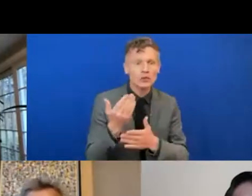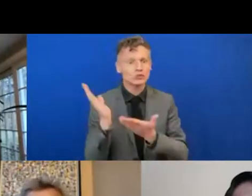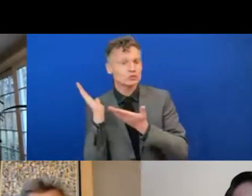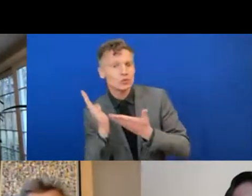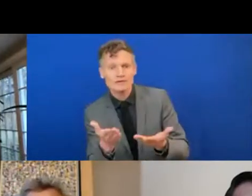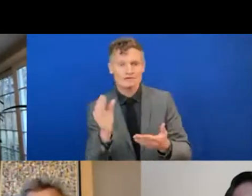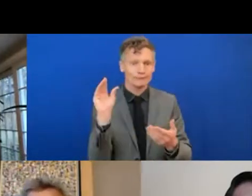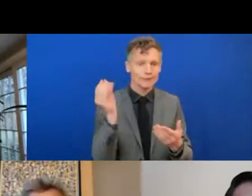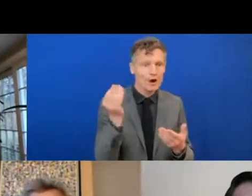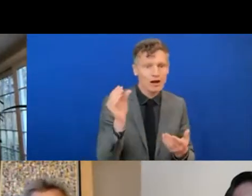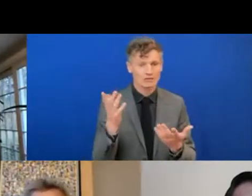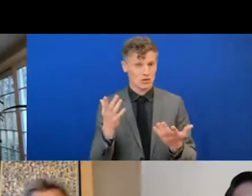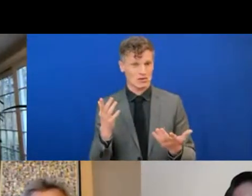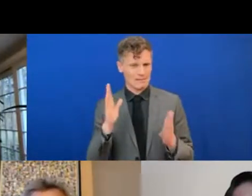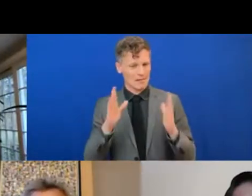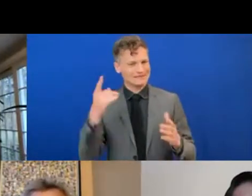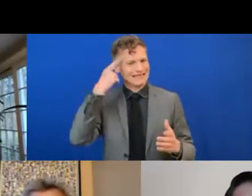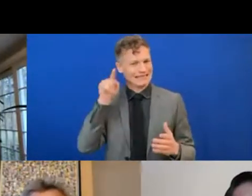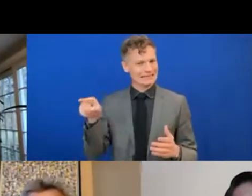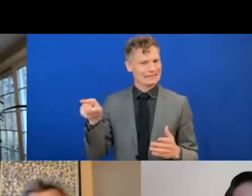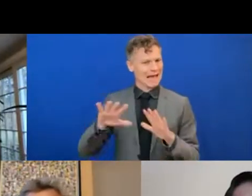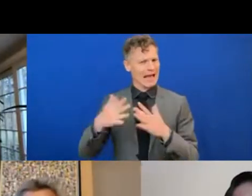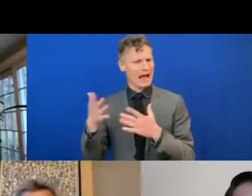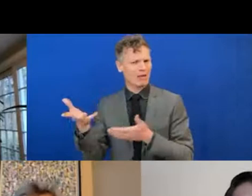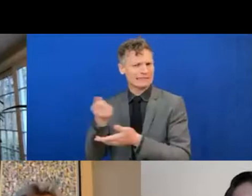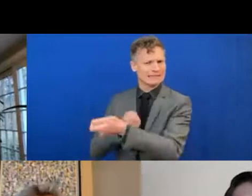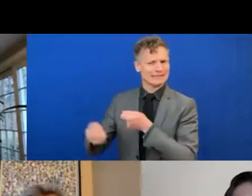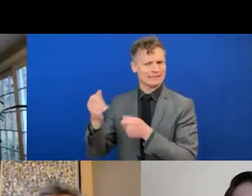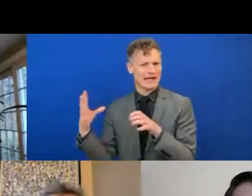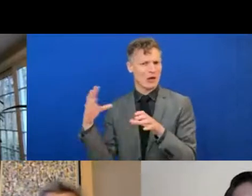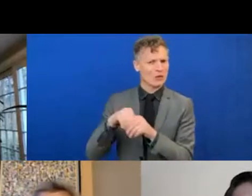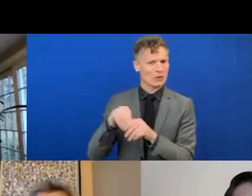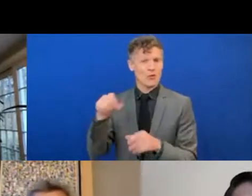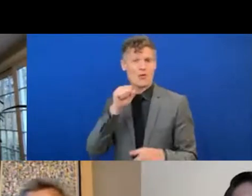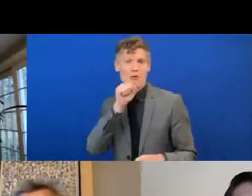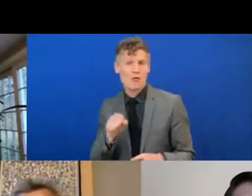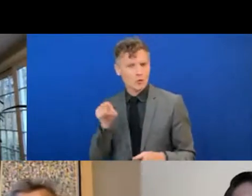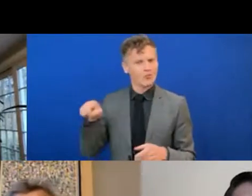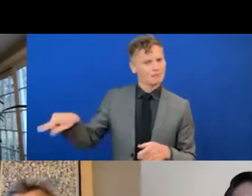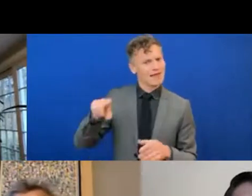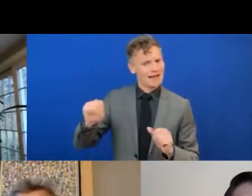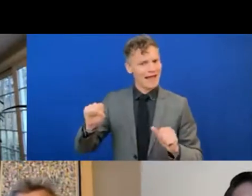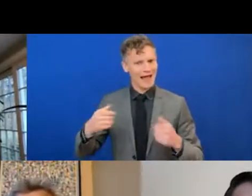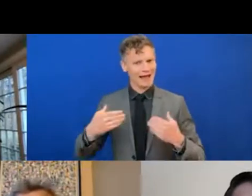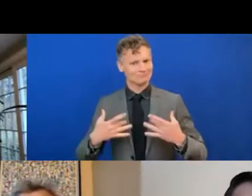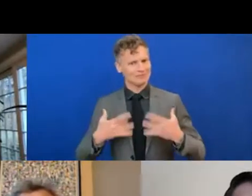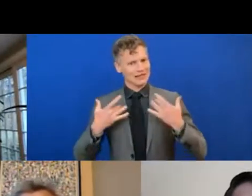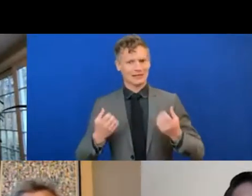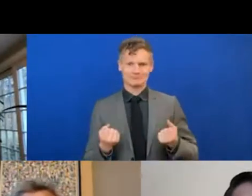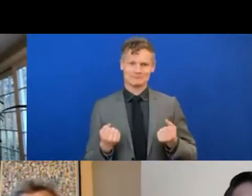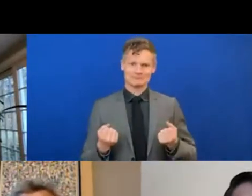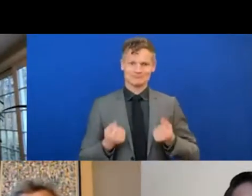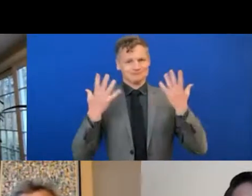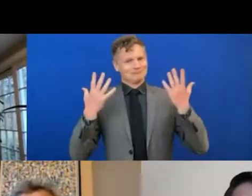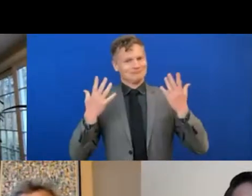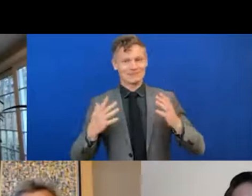inclusion in technology and environment for healthy aging. Investing in healthy aging using